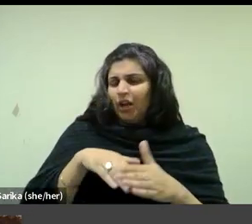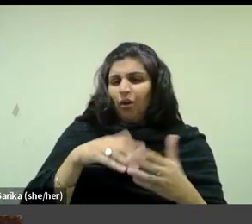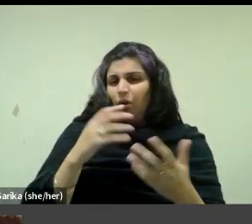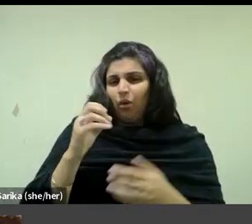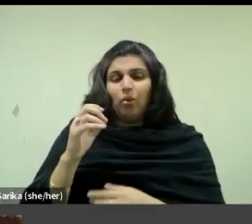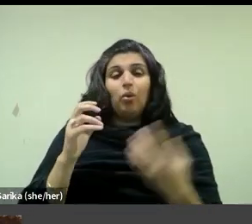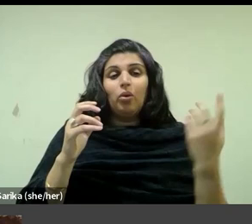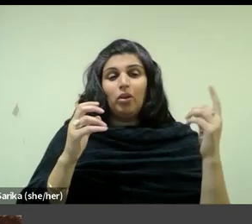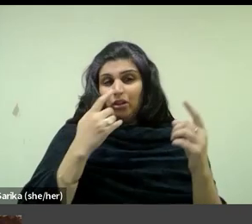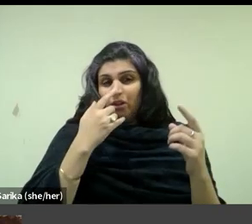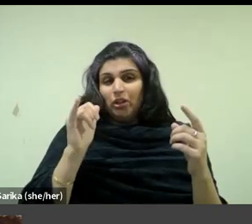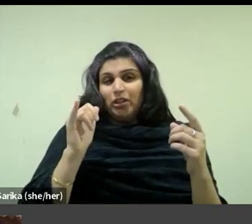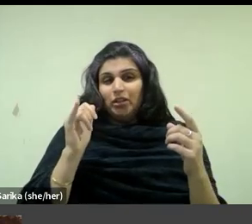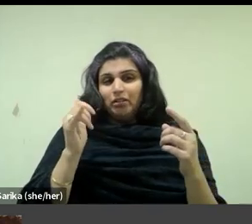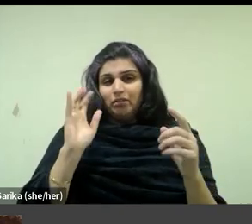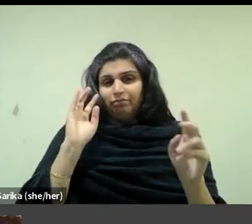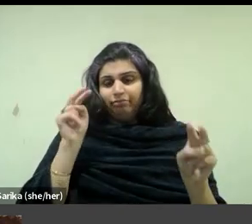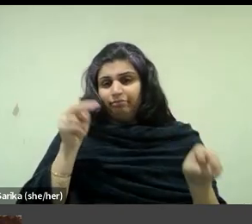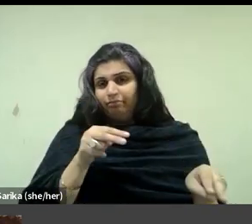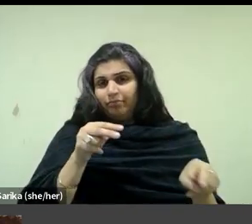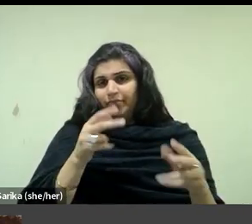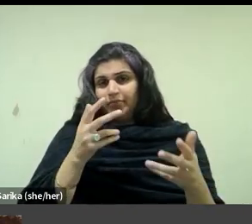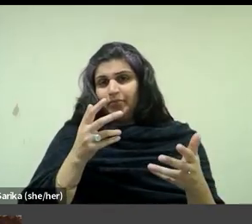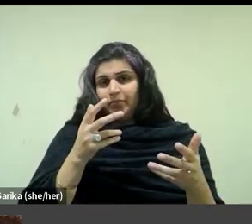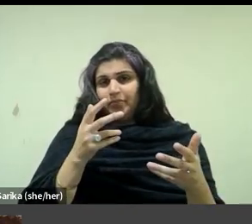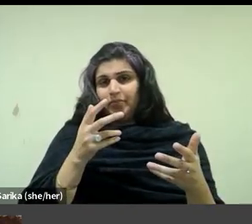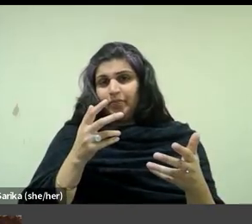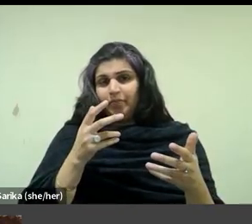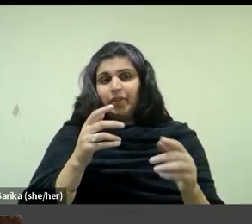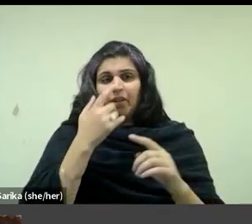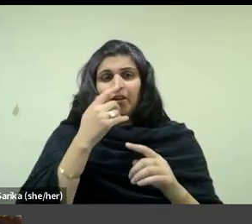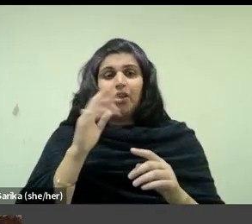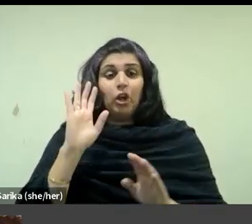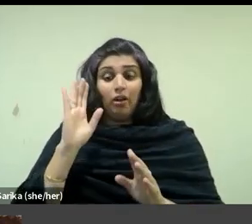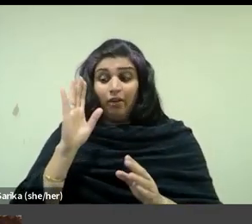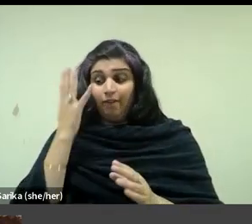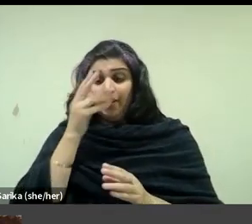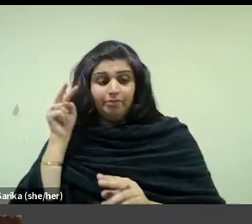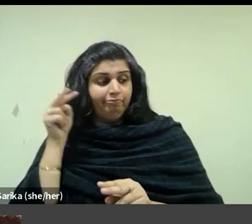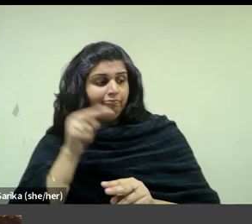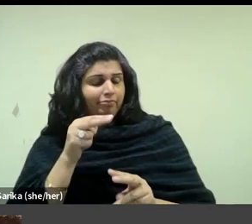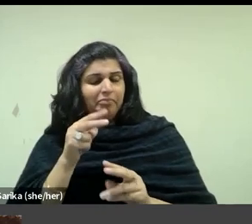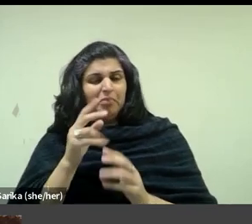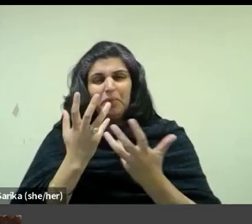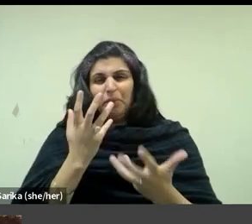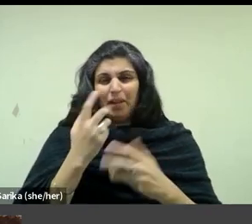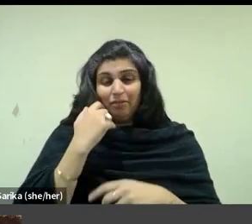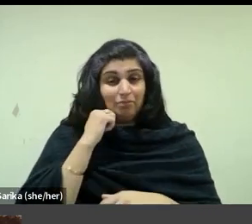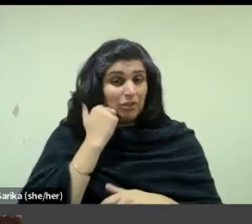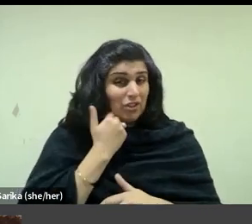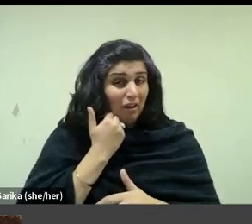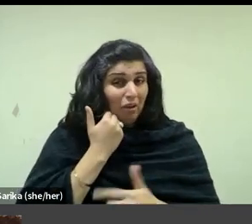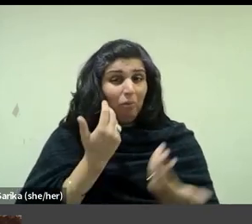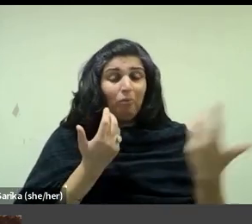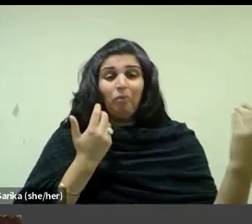So she looks, you know, sort of is sort of perhaps an element of shame to this. And then we have this wonderful sort of